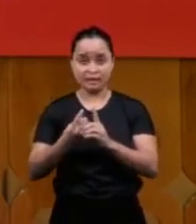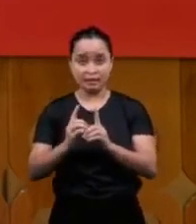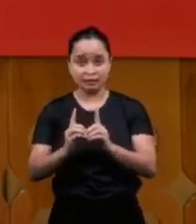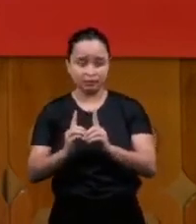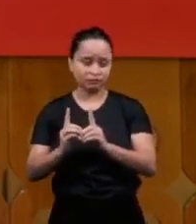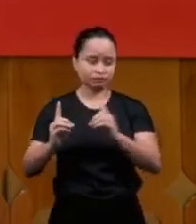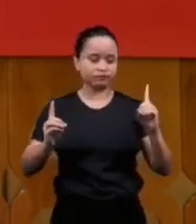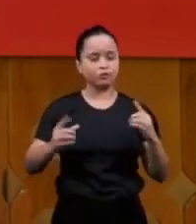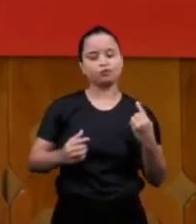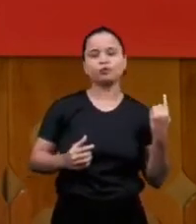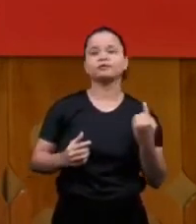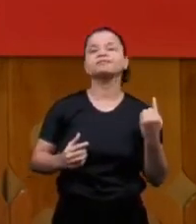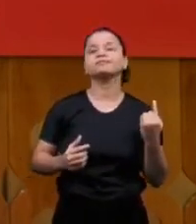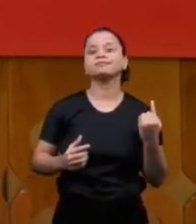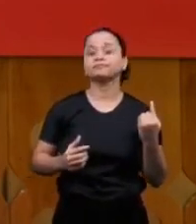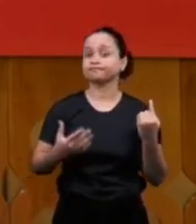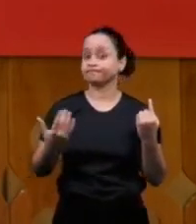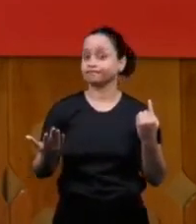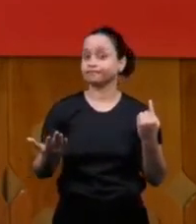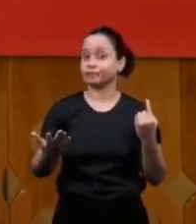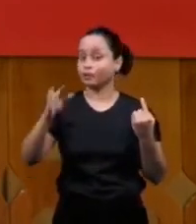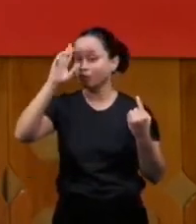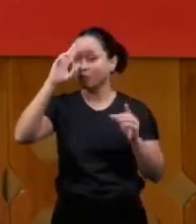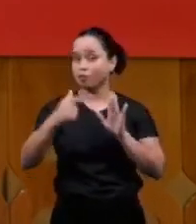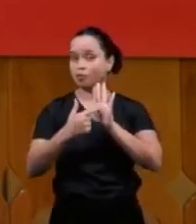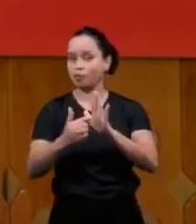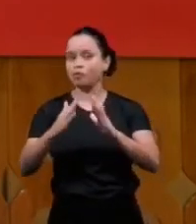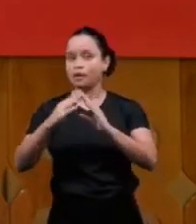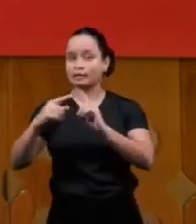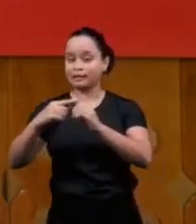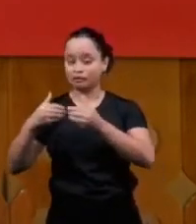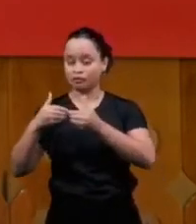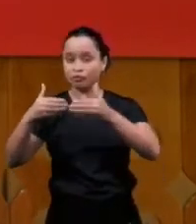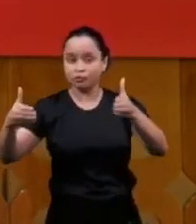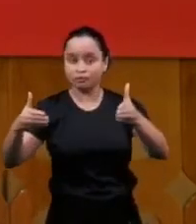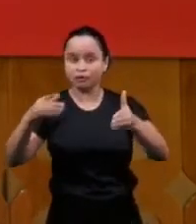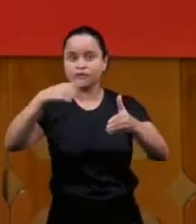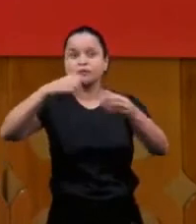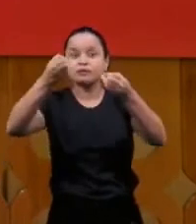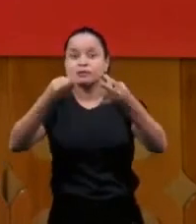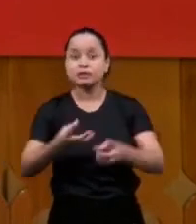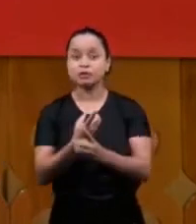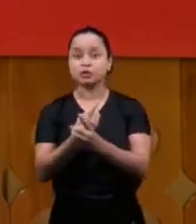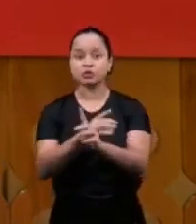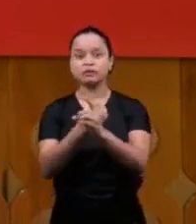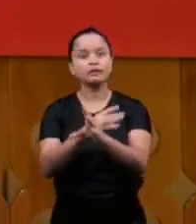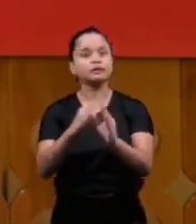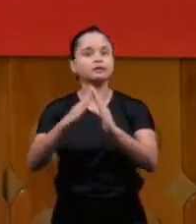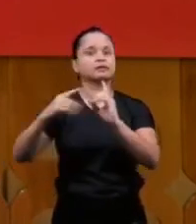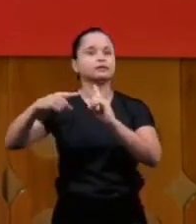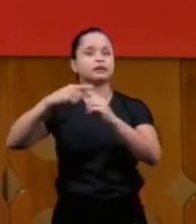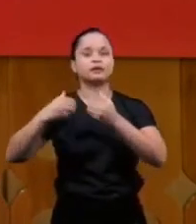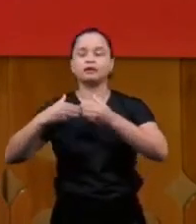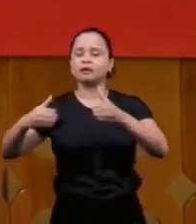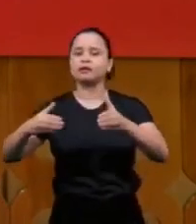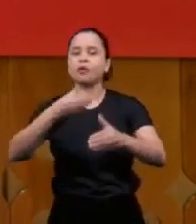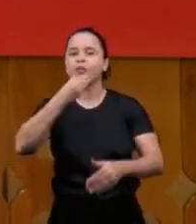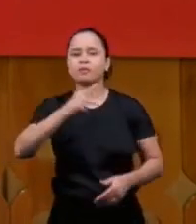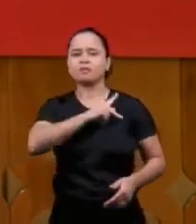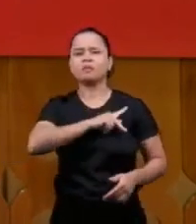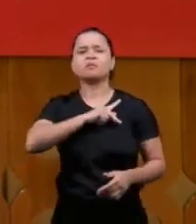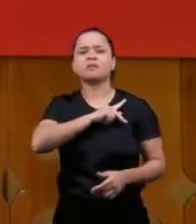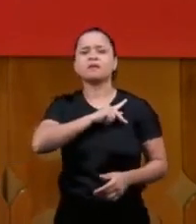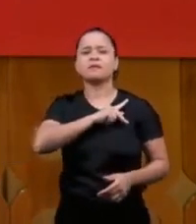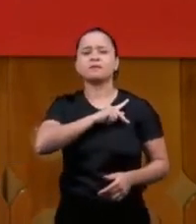showed in the early church we're teaching about the doctrine of the early church what did Paul say about this